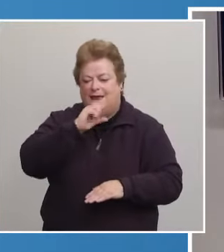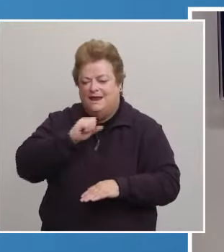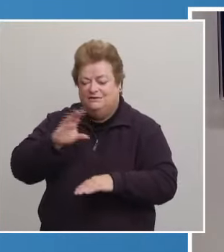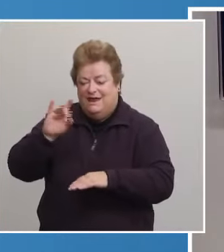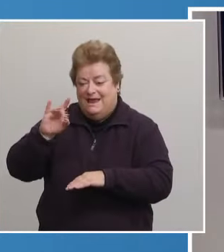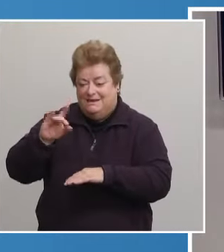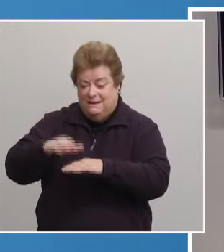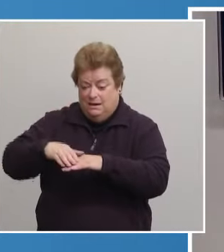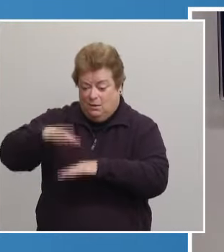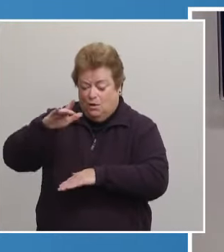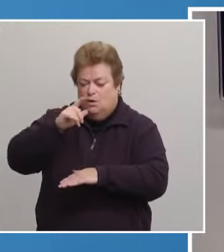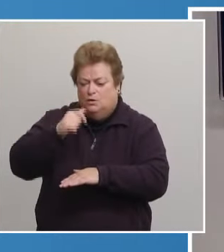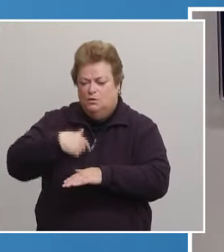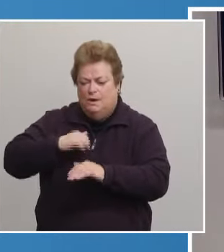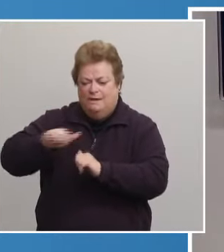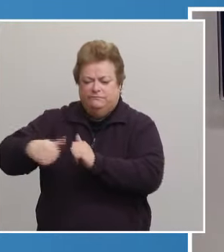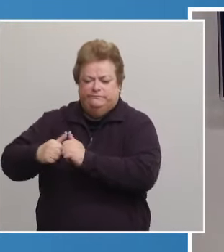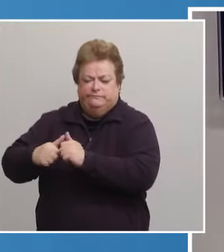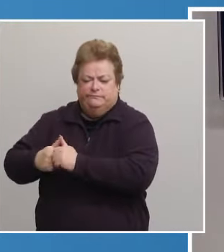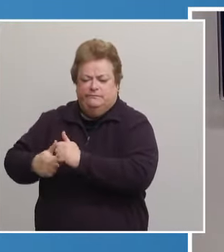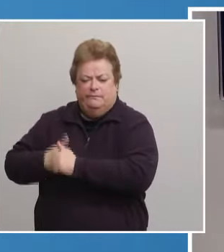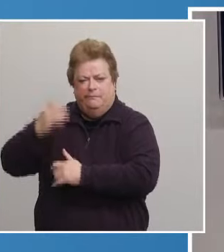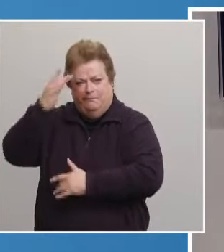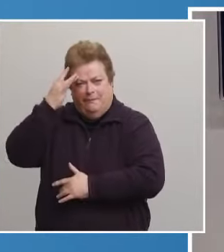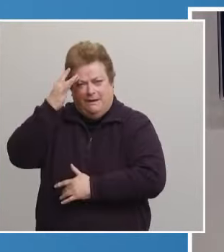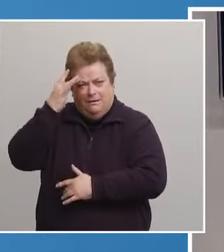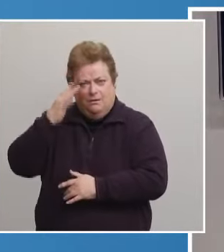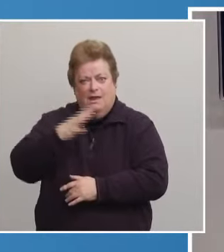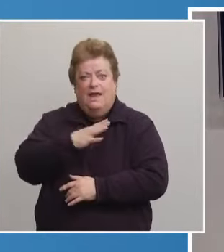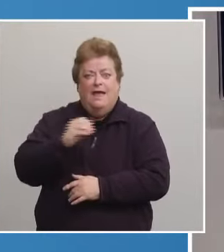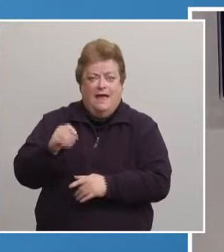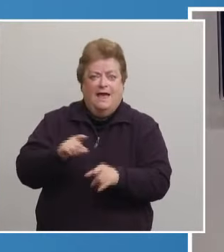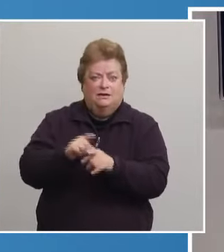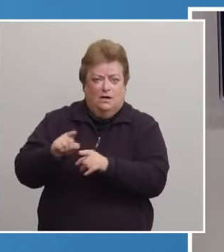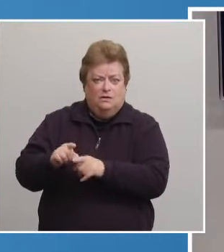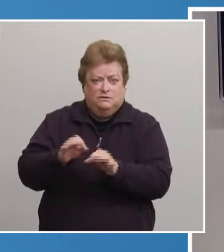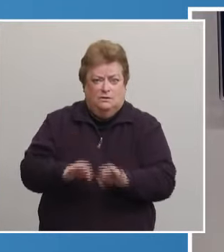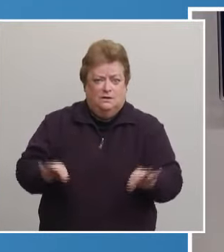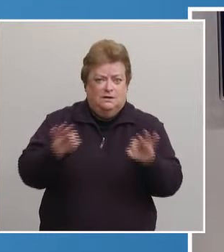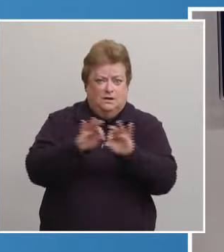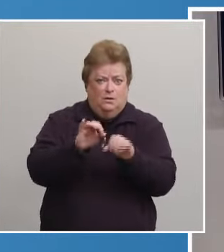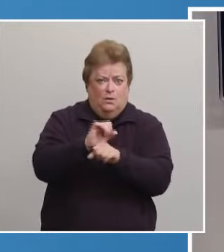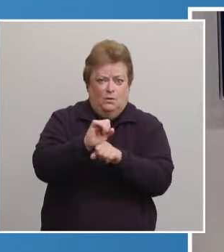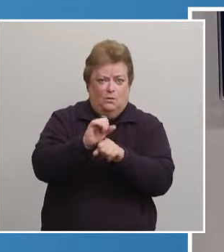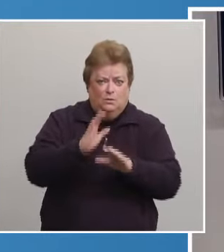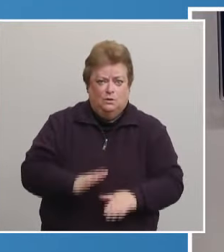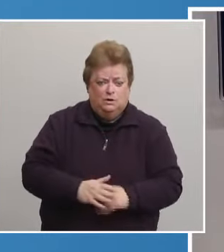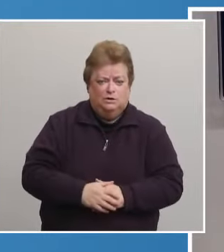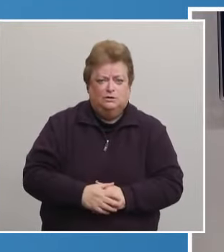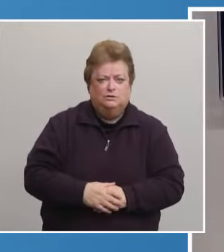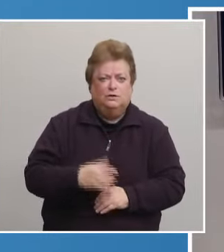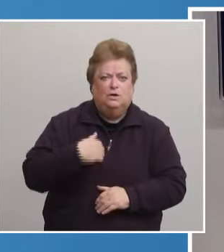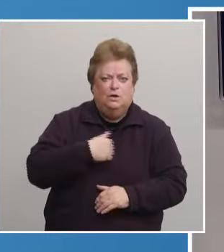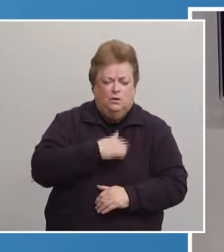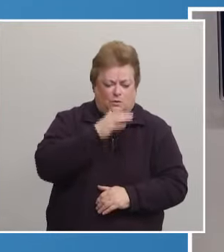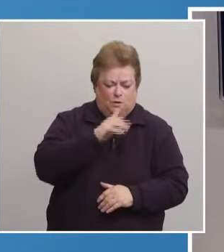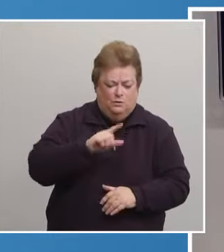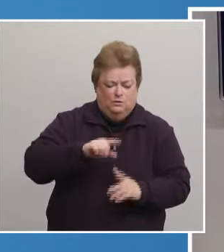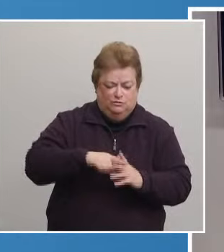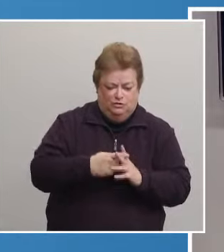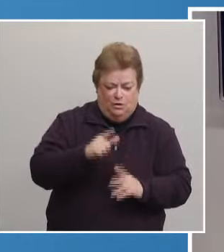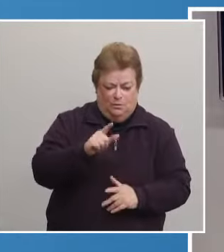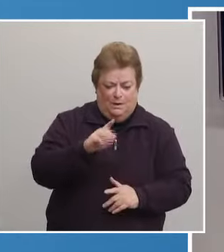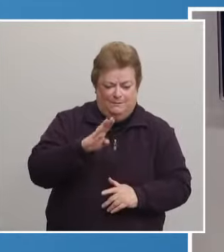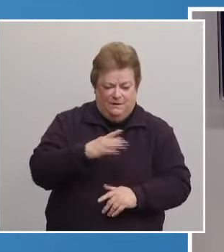medical conditions, as well as essential workers. Here in Lancaster County, we will start the 1B vaccinations